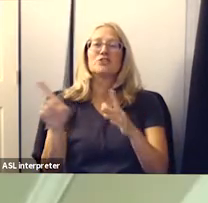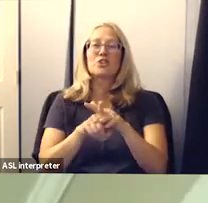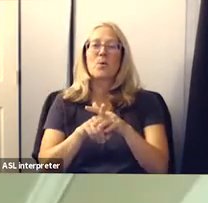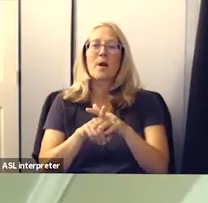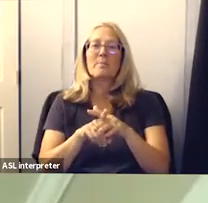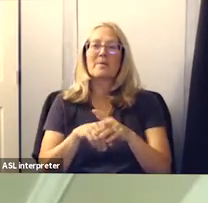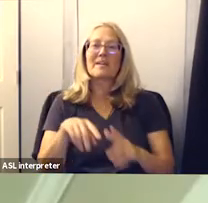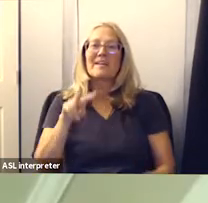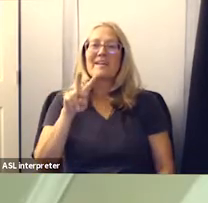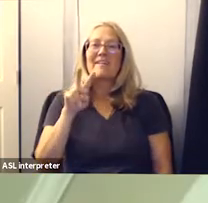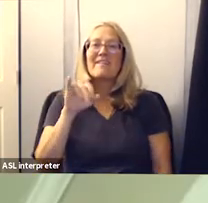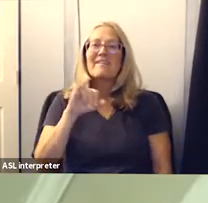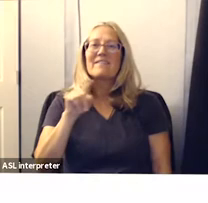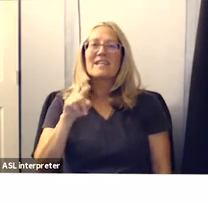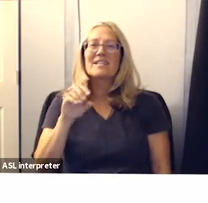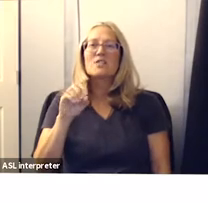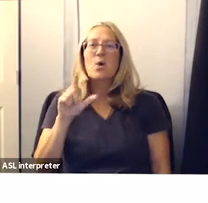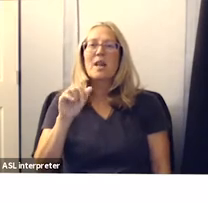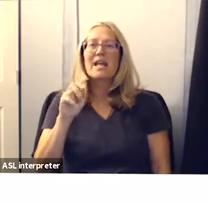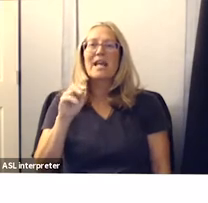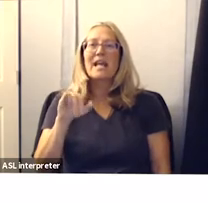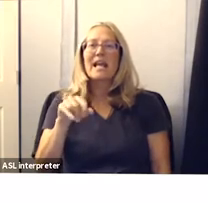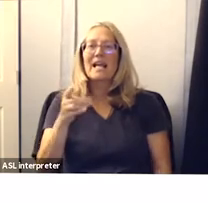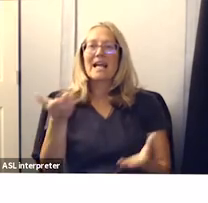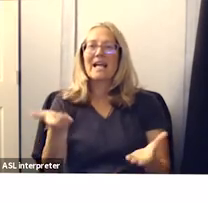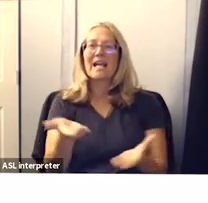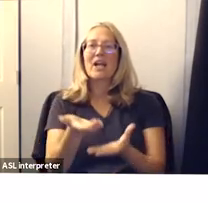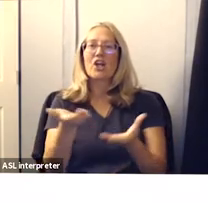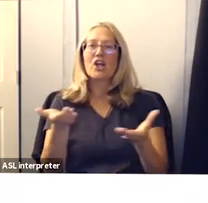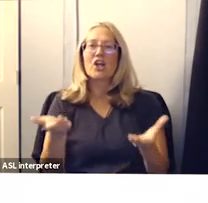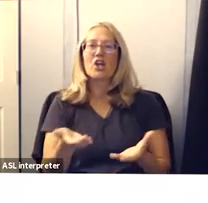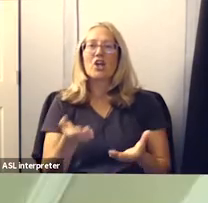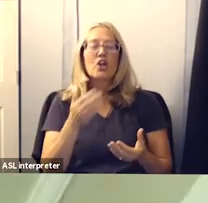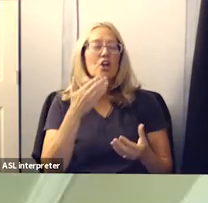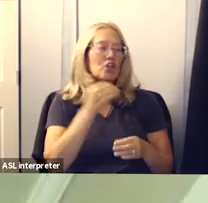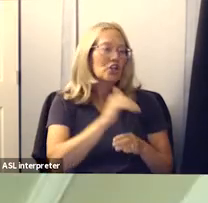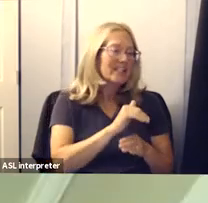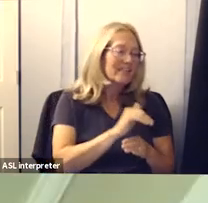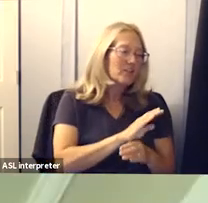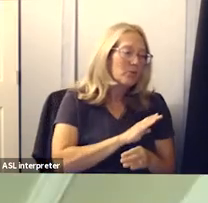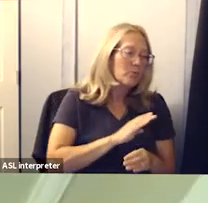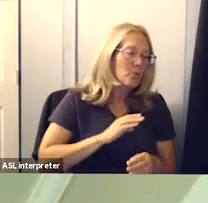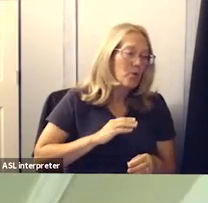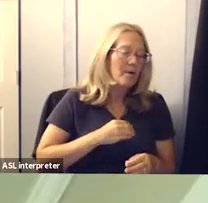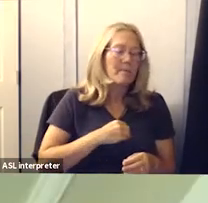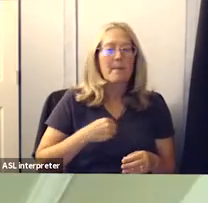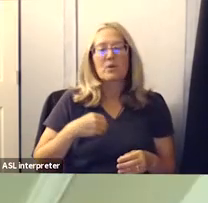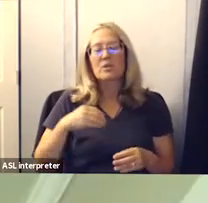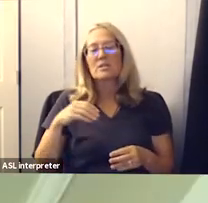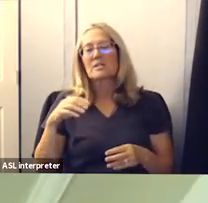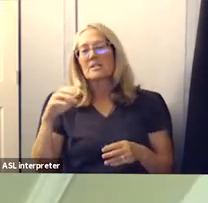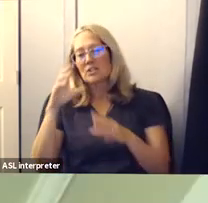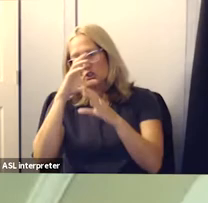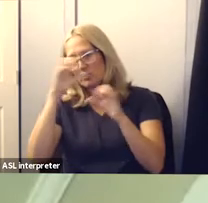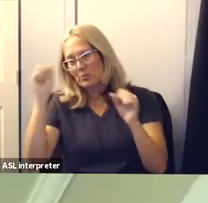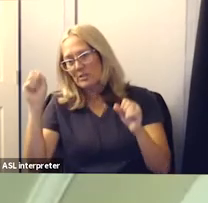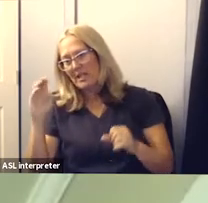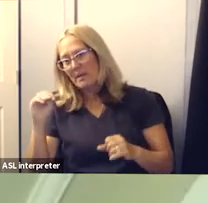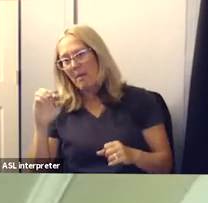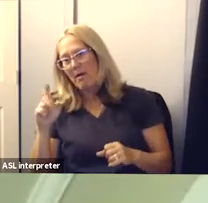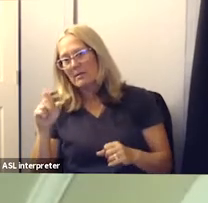mr vissellini than me go ahead steve good evening board members and uh superintendent maldonado and members of the public